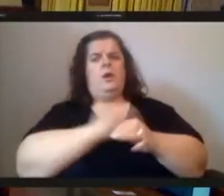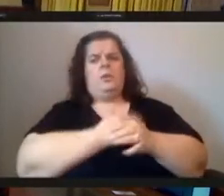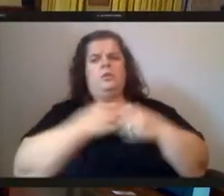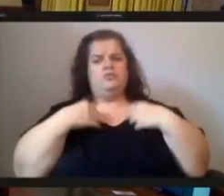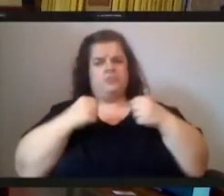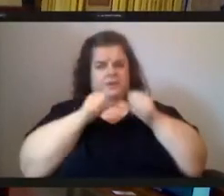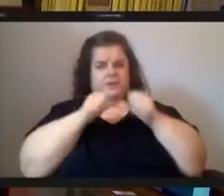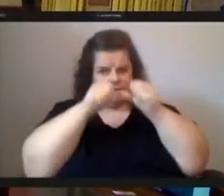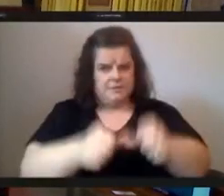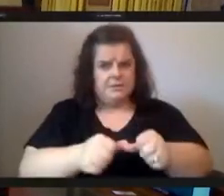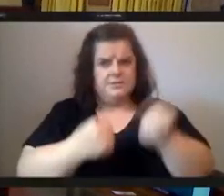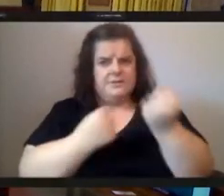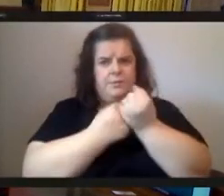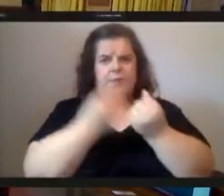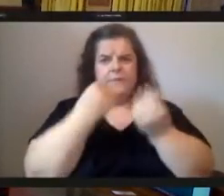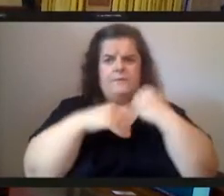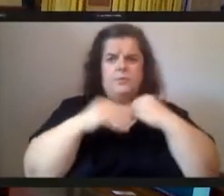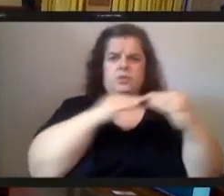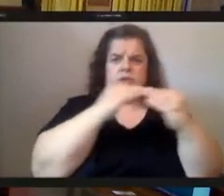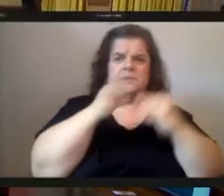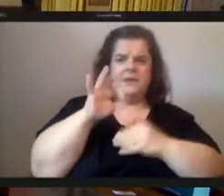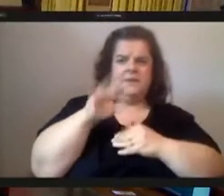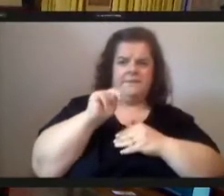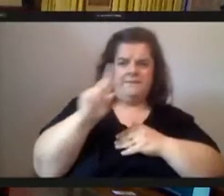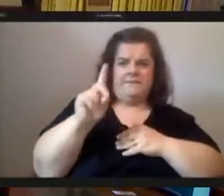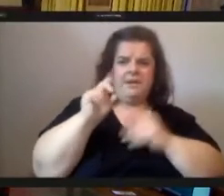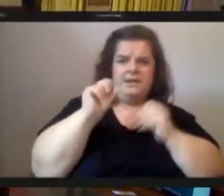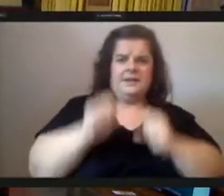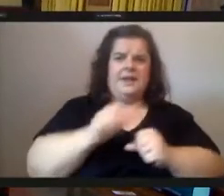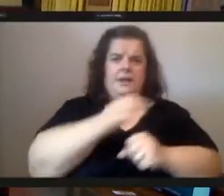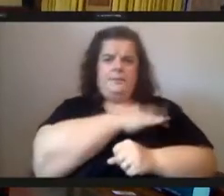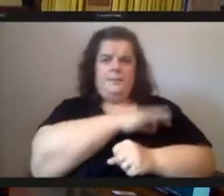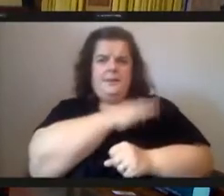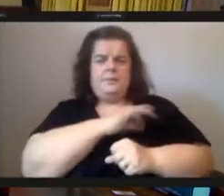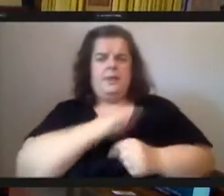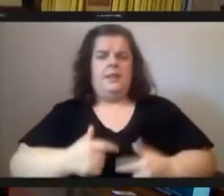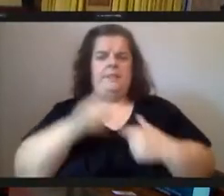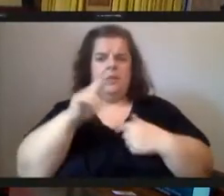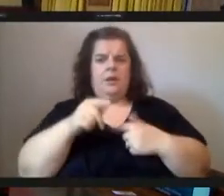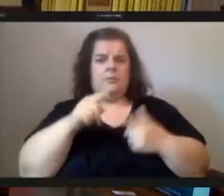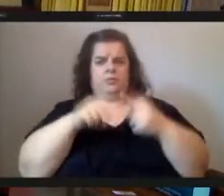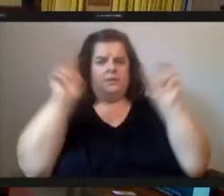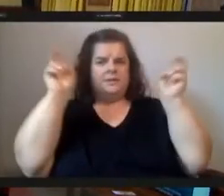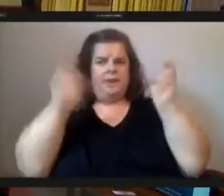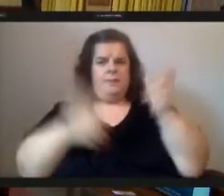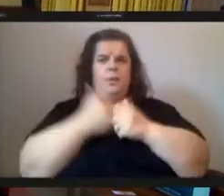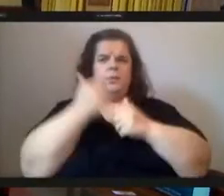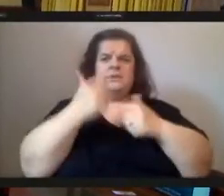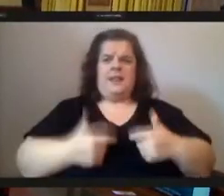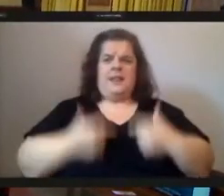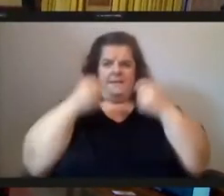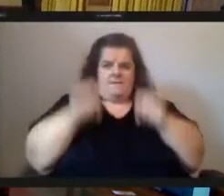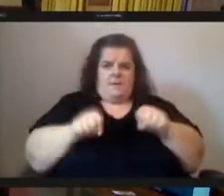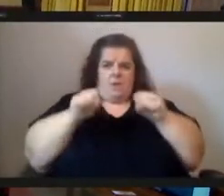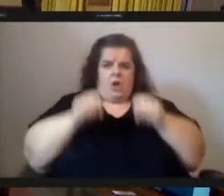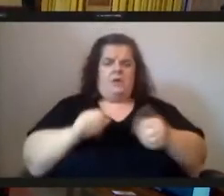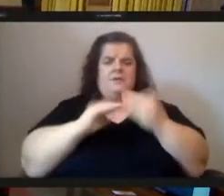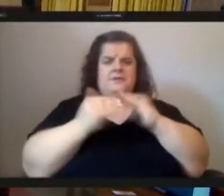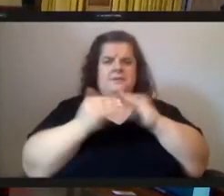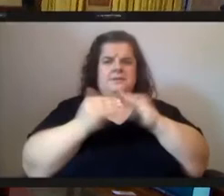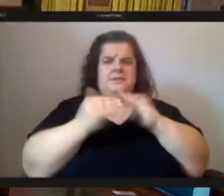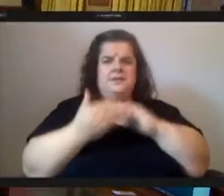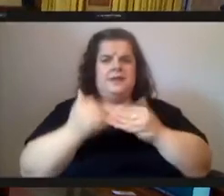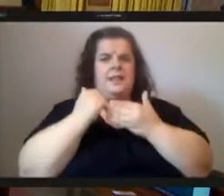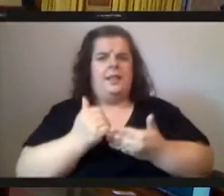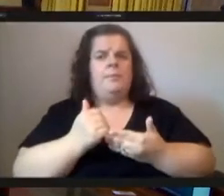justice fund so that Pittsburgh can live up to the title of most livable city let us help to feed our people thank you for your time in